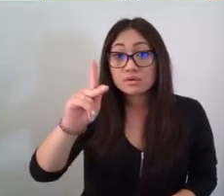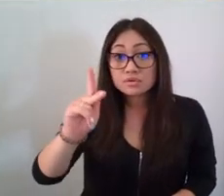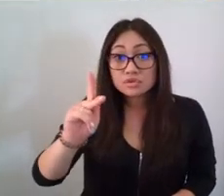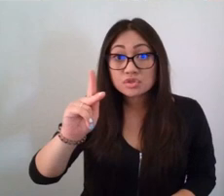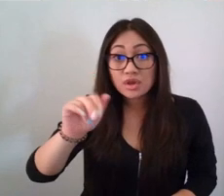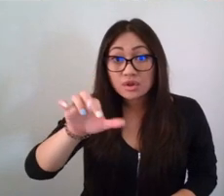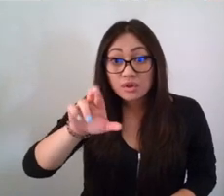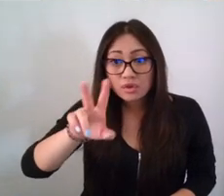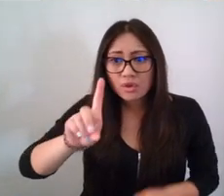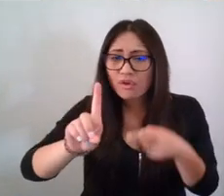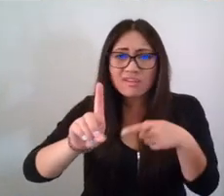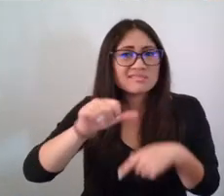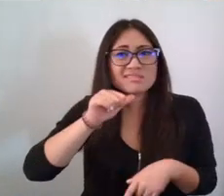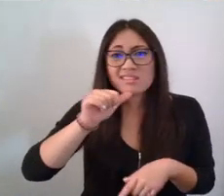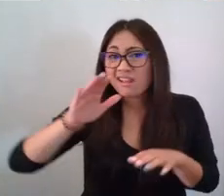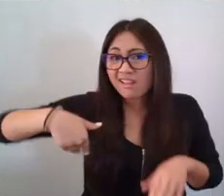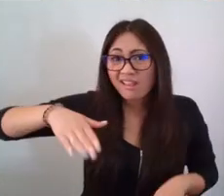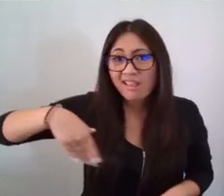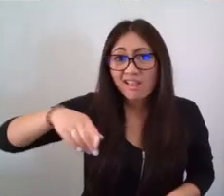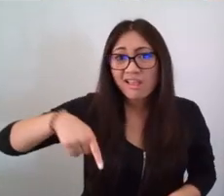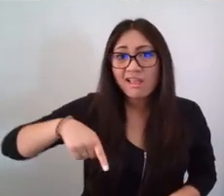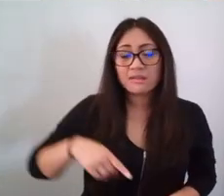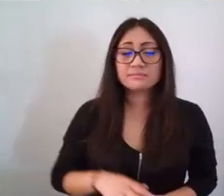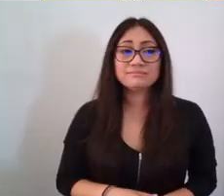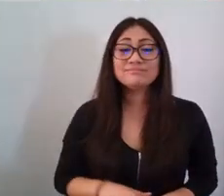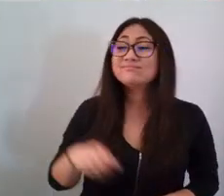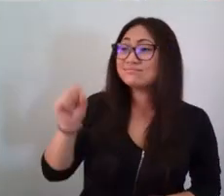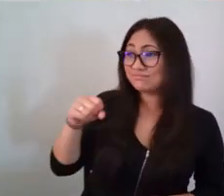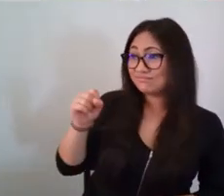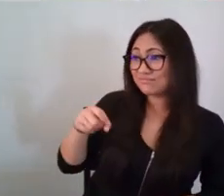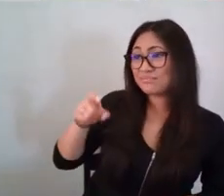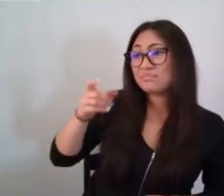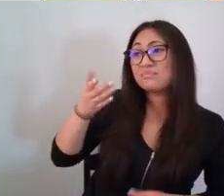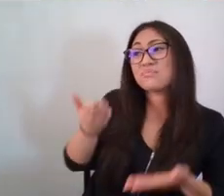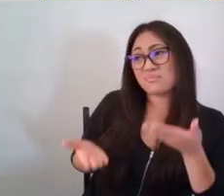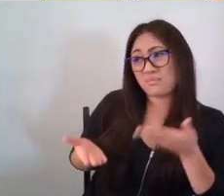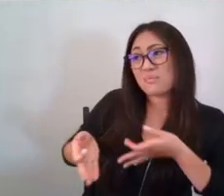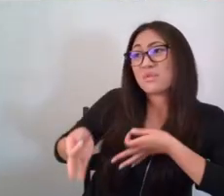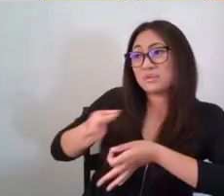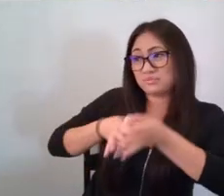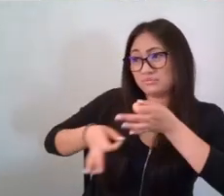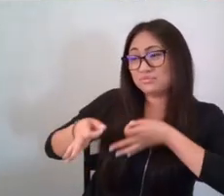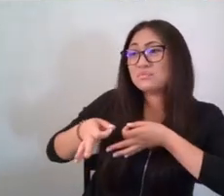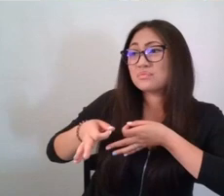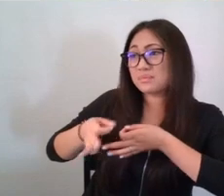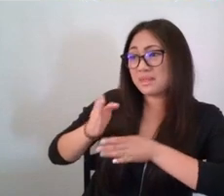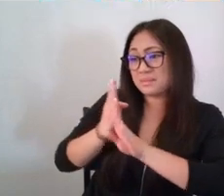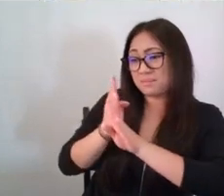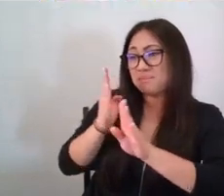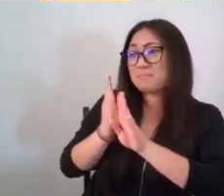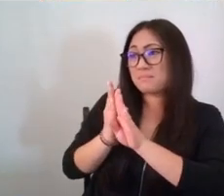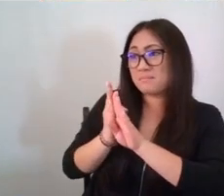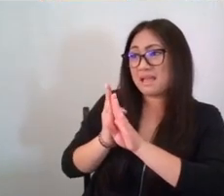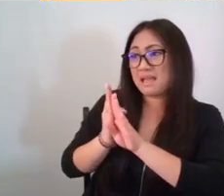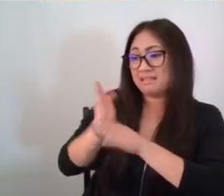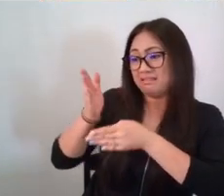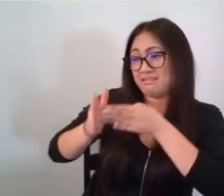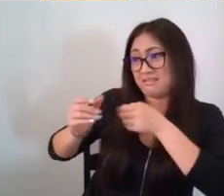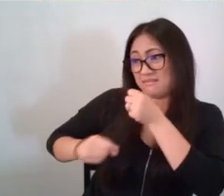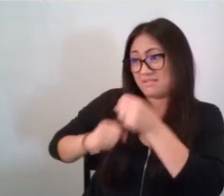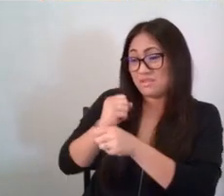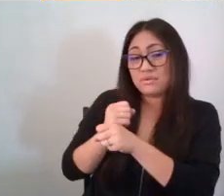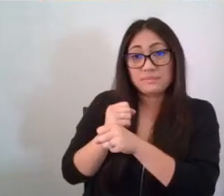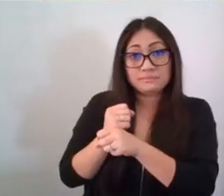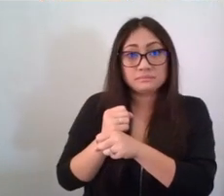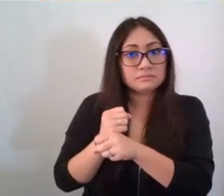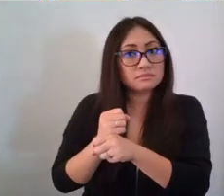junk at all. Yes, we probably should replace Bernie at the end of this year, said Mrs. Marquez. Bernie didn't